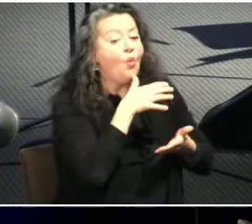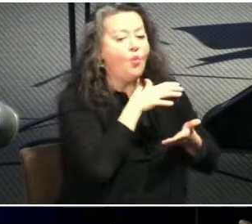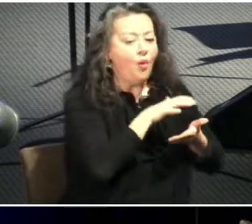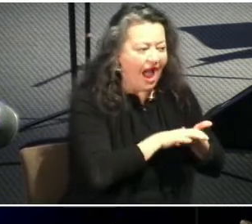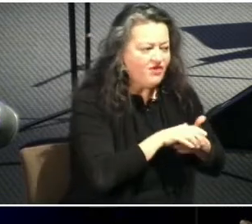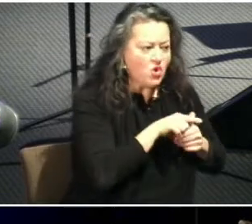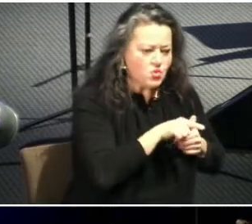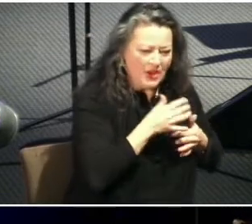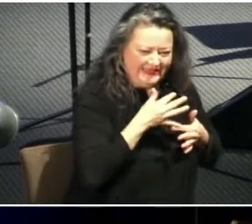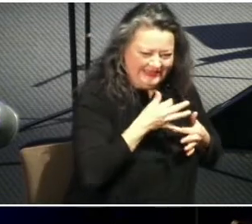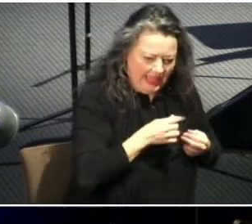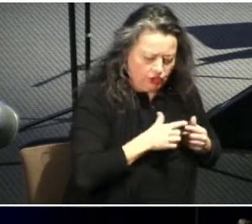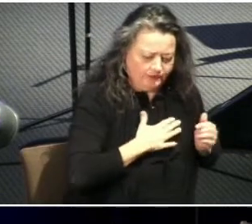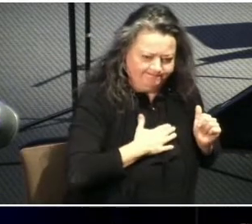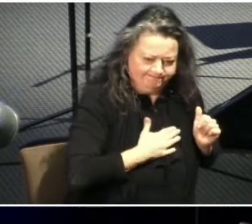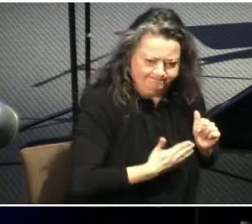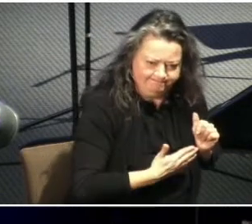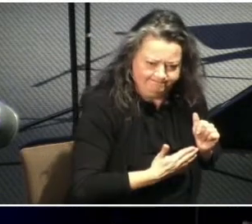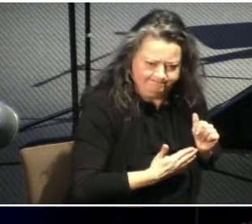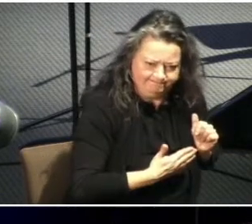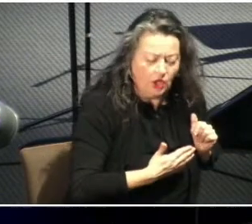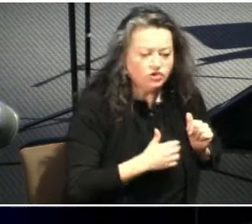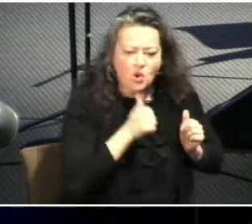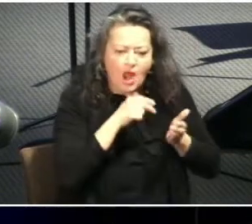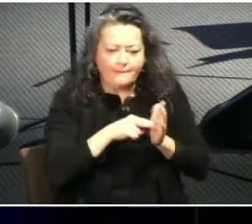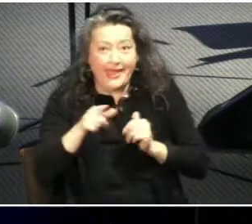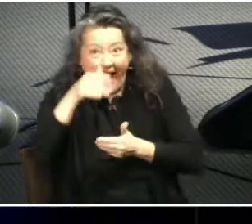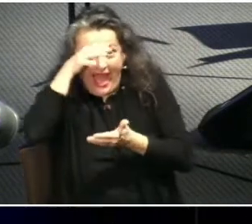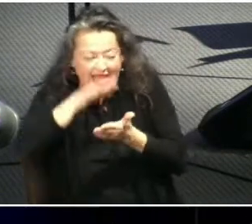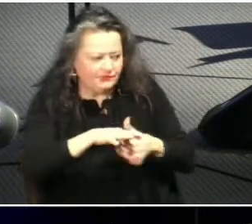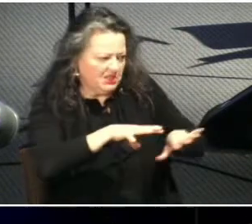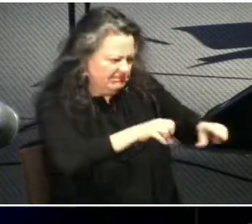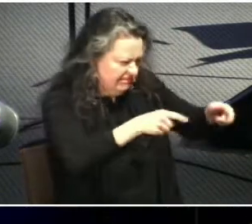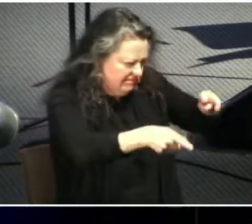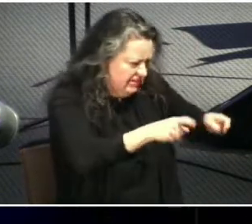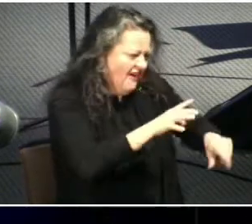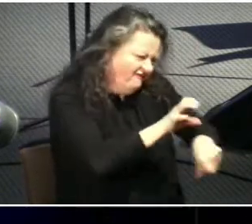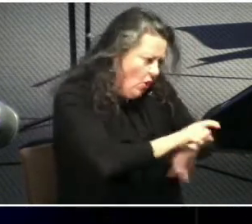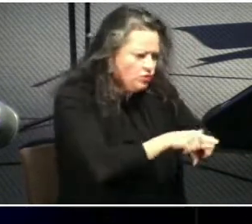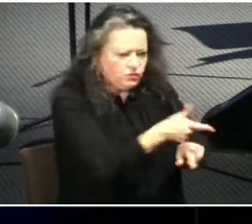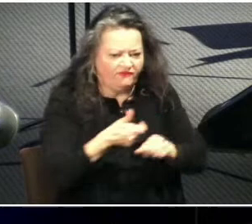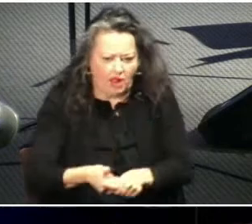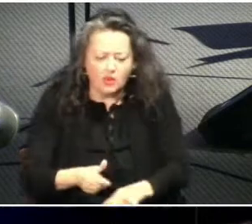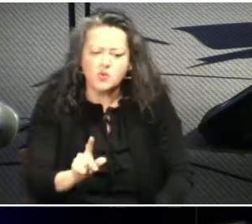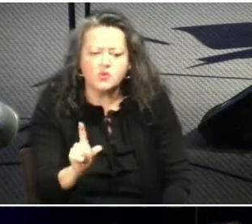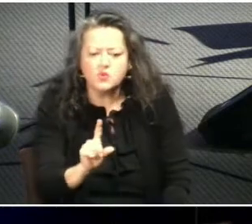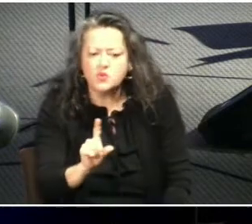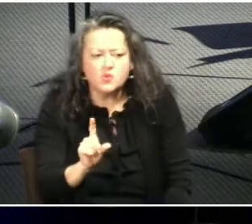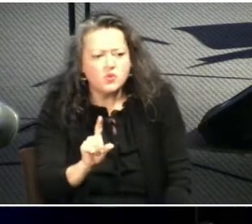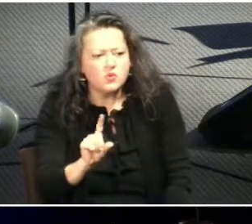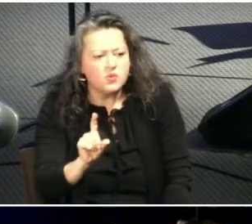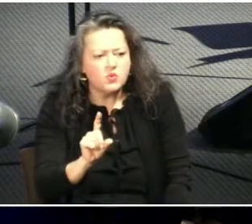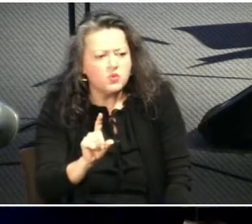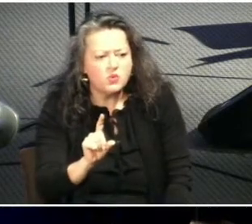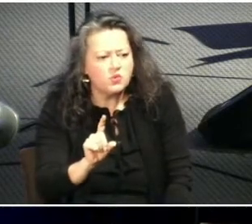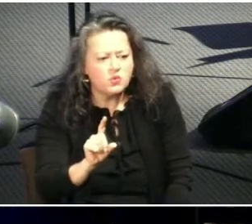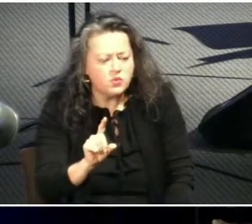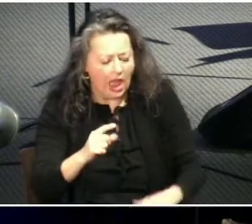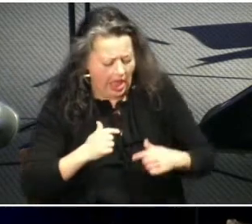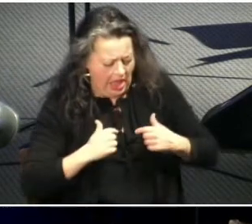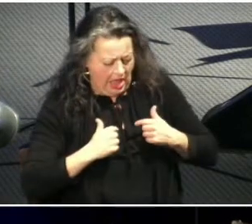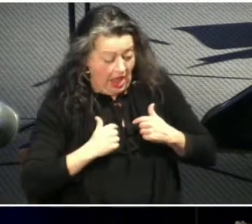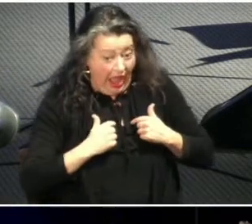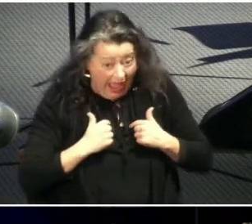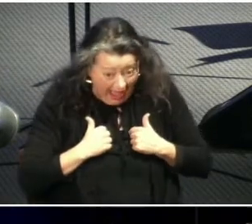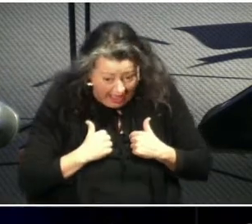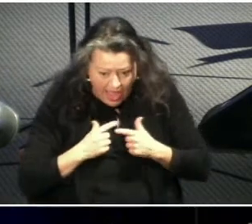in marriage it's about conducting ourselves in a christ-like manner towards the person we have become one flesh